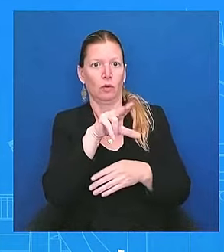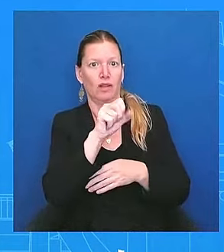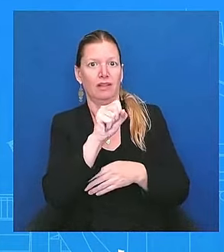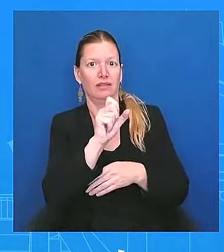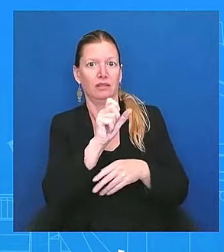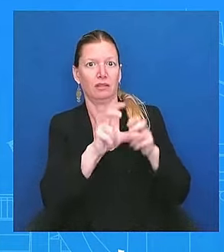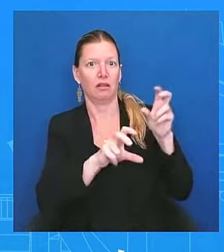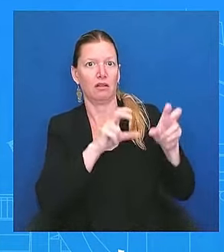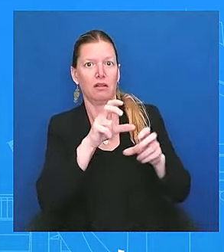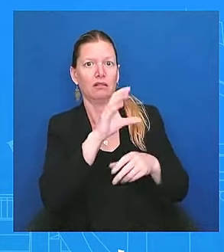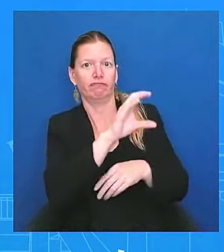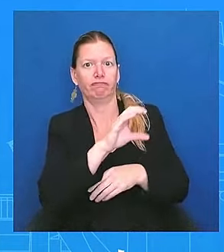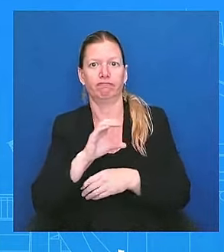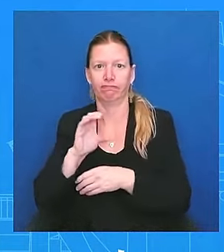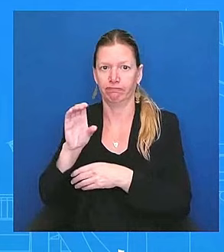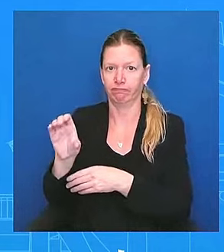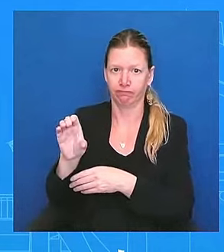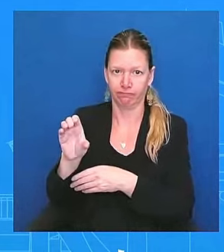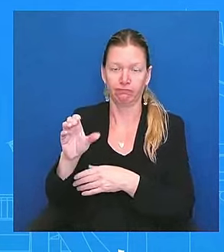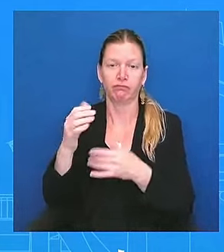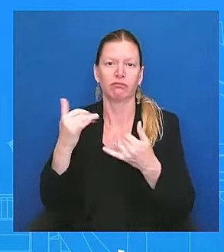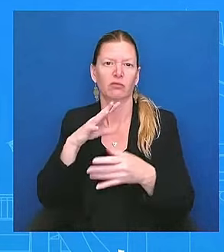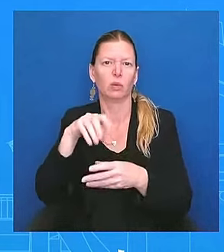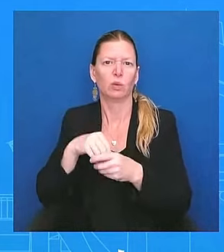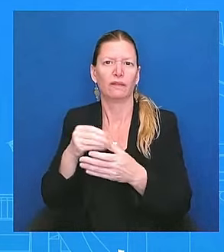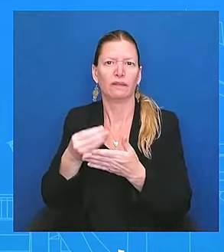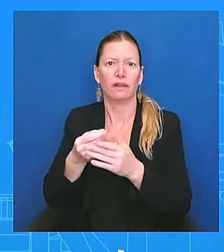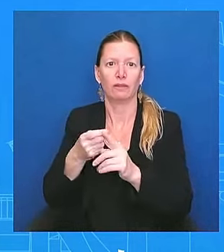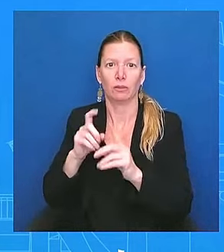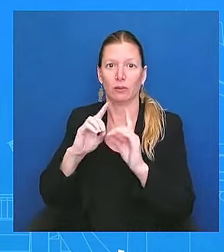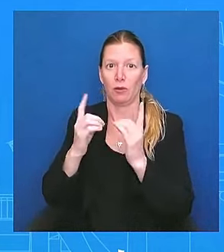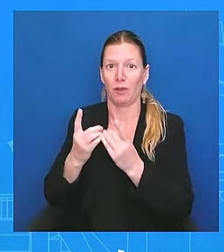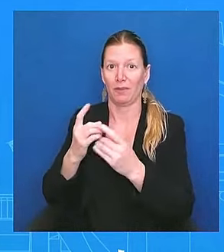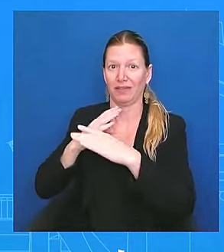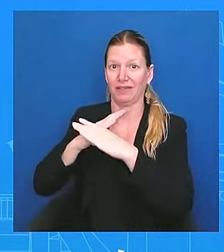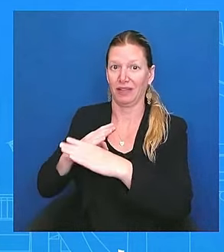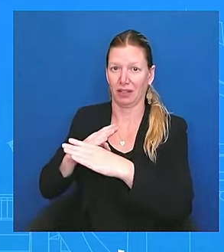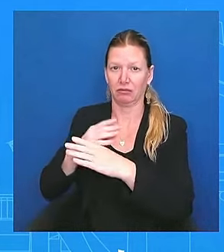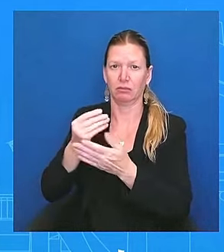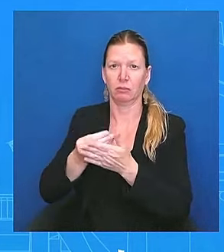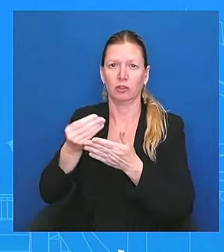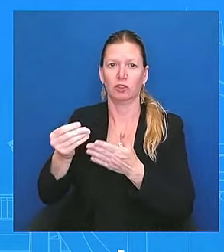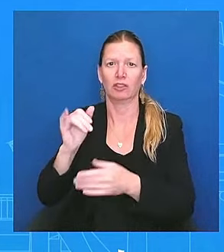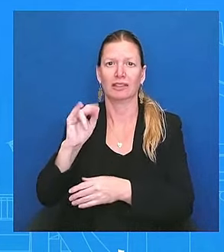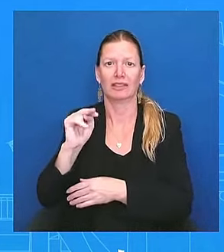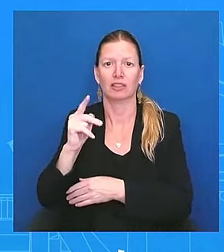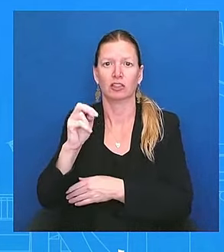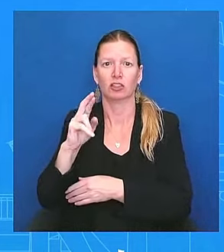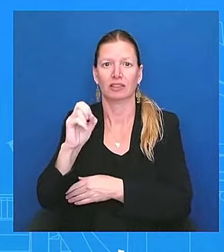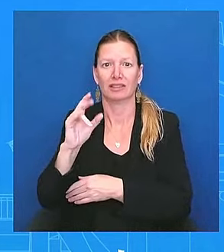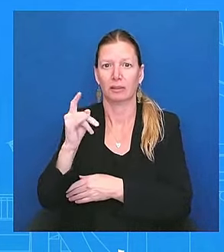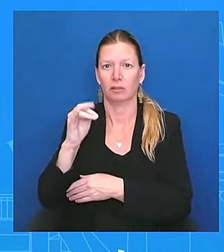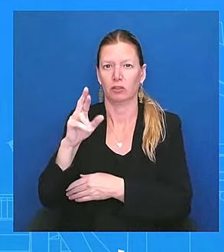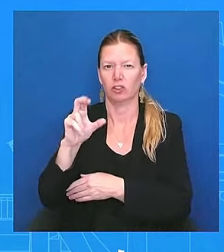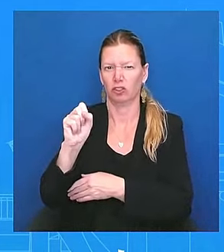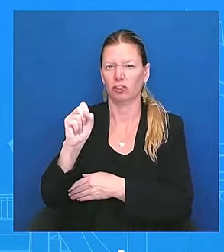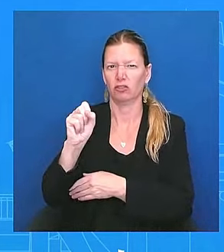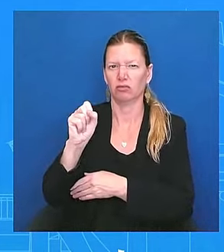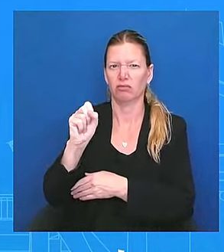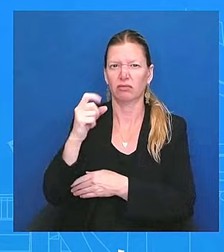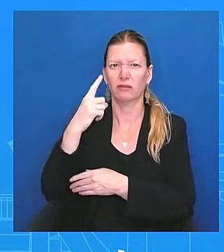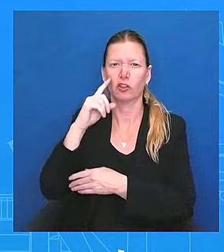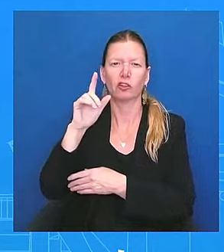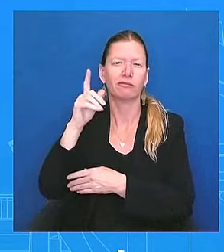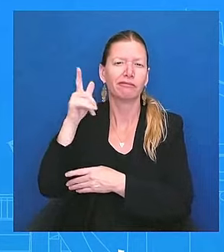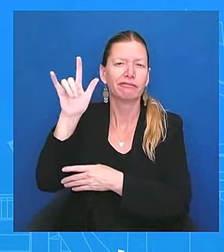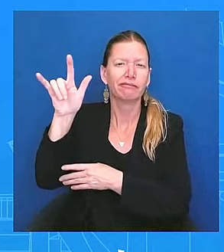purchase interceptors for Patriot and NASEM air defense systems to help Ukraine defend its troops and its cities